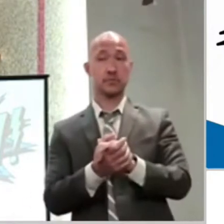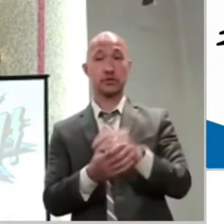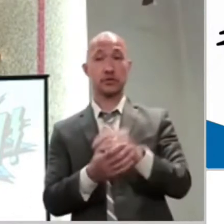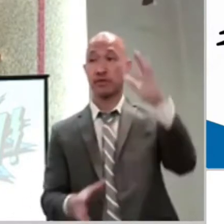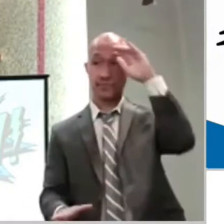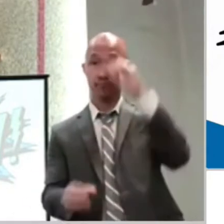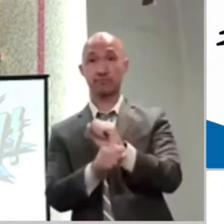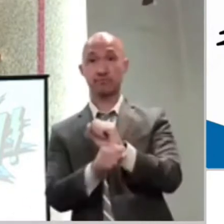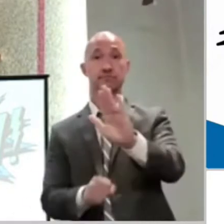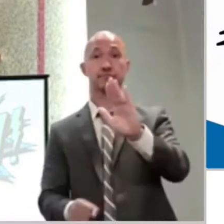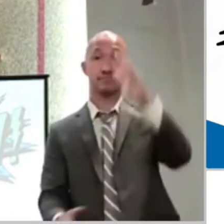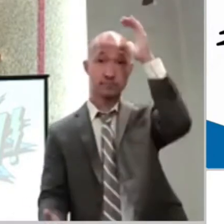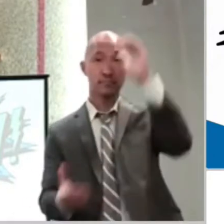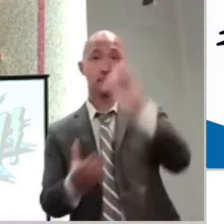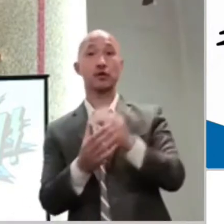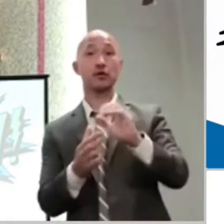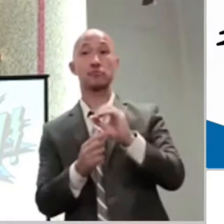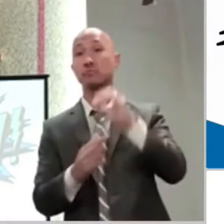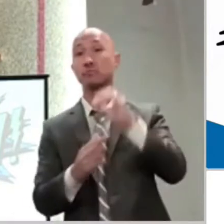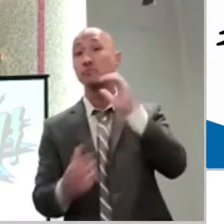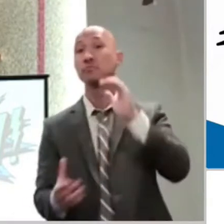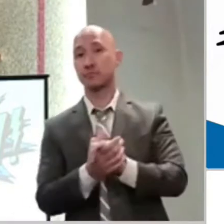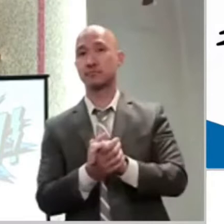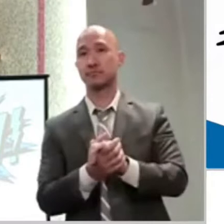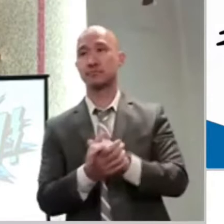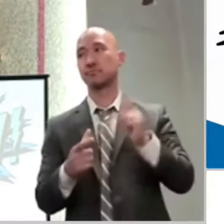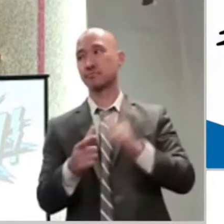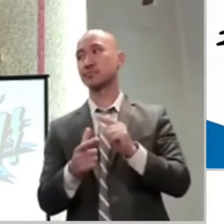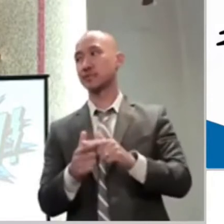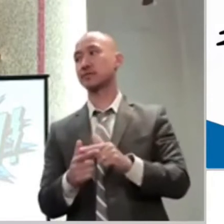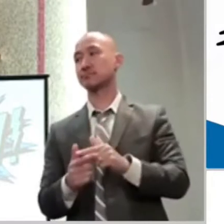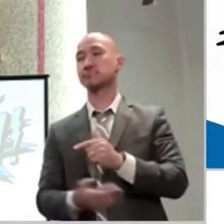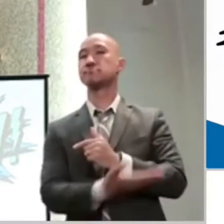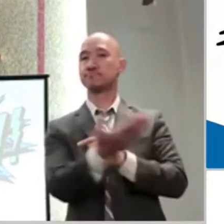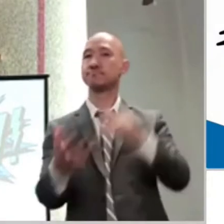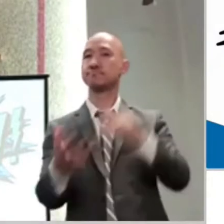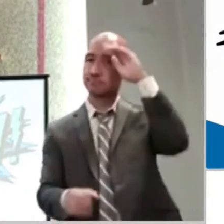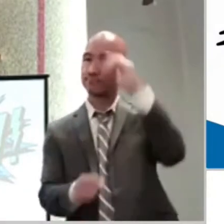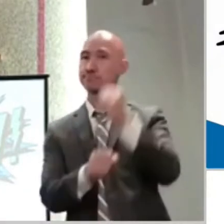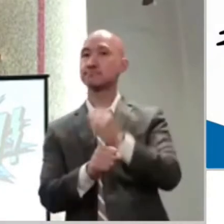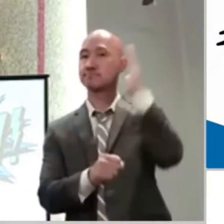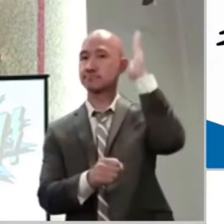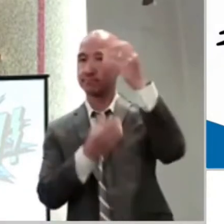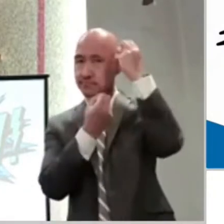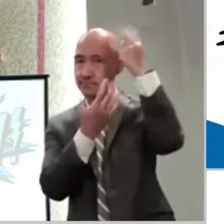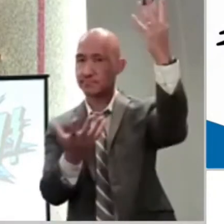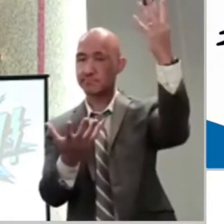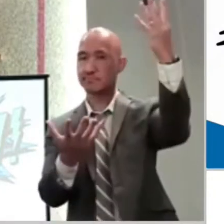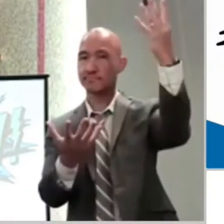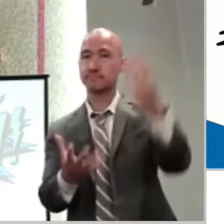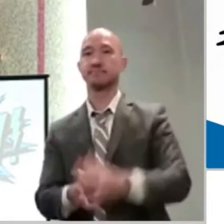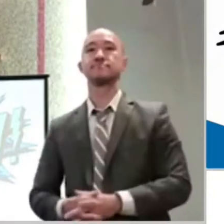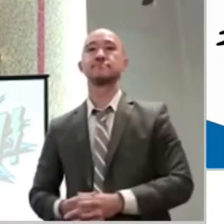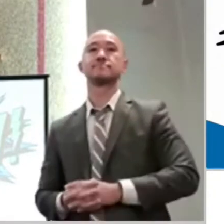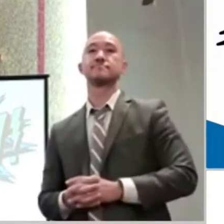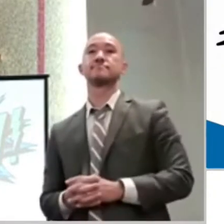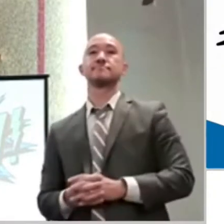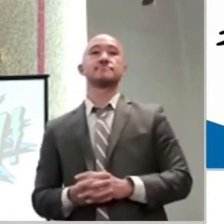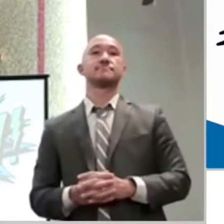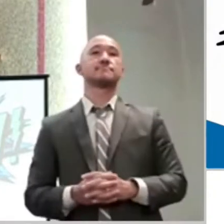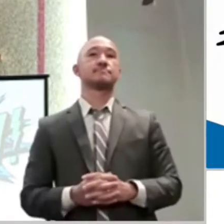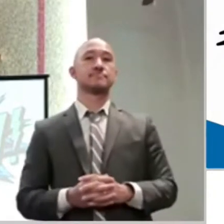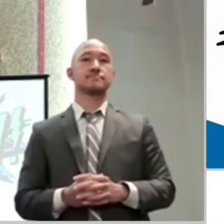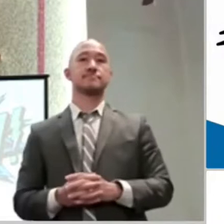and feel like a safe place for both the man and the woman. Of course, faith is like a plant.